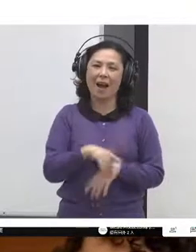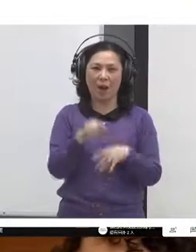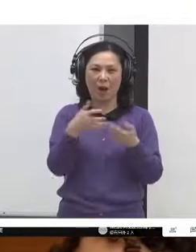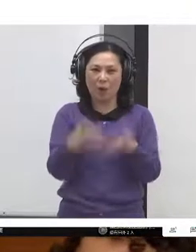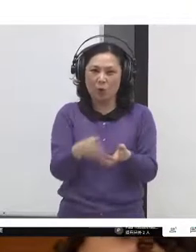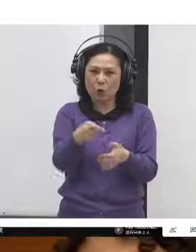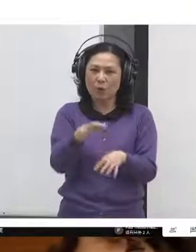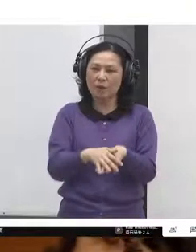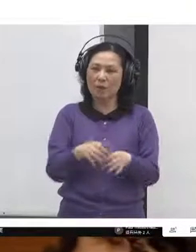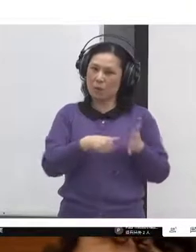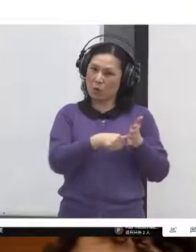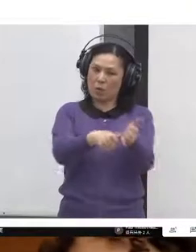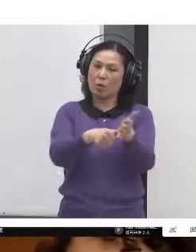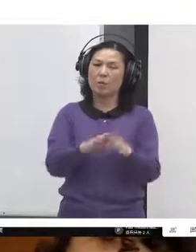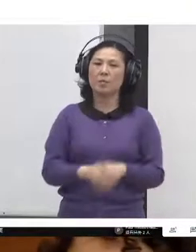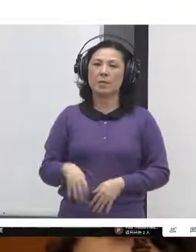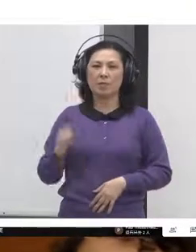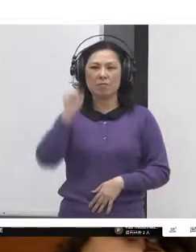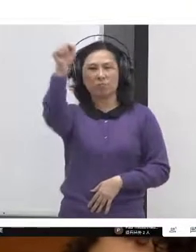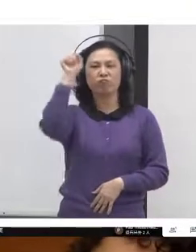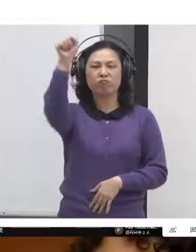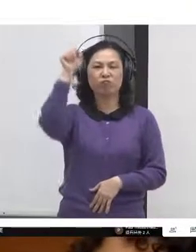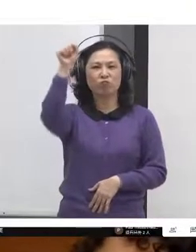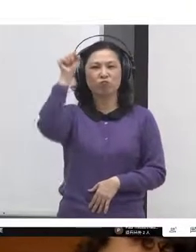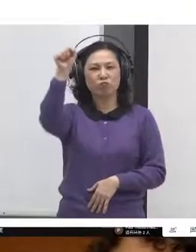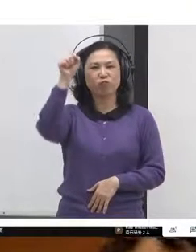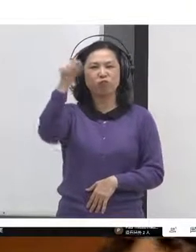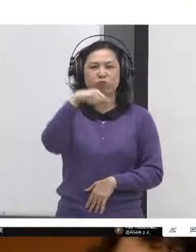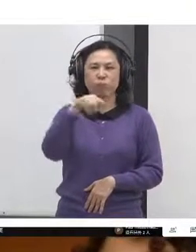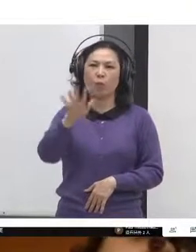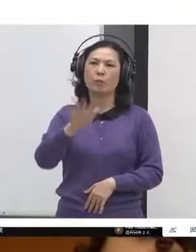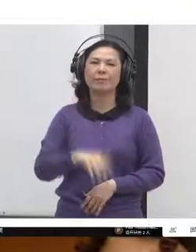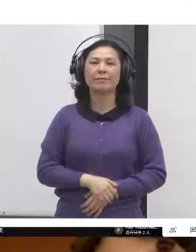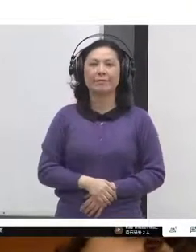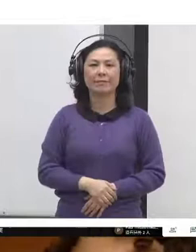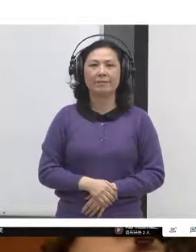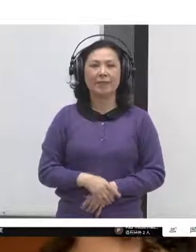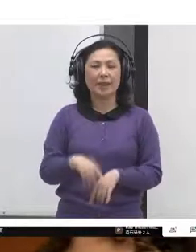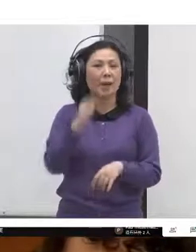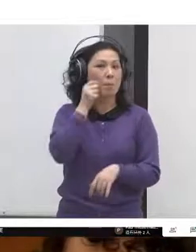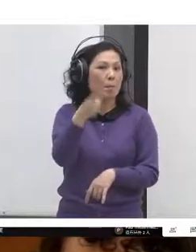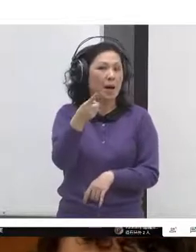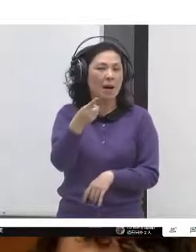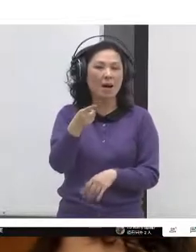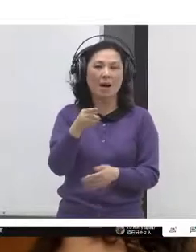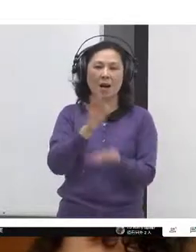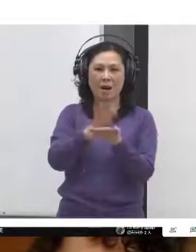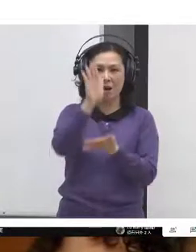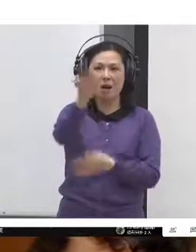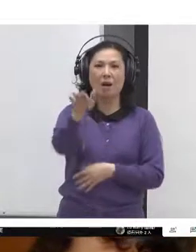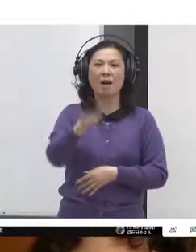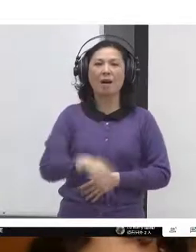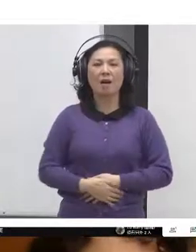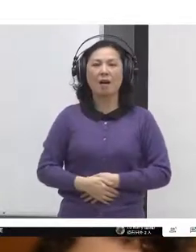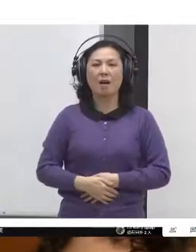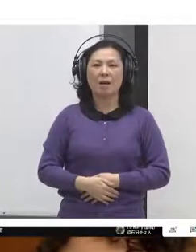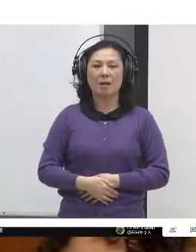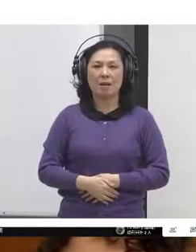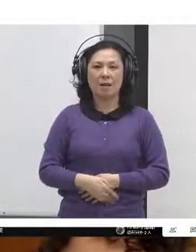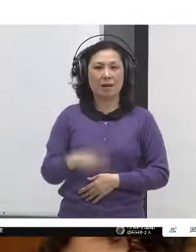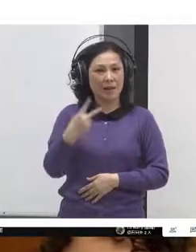a month and a half later, we erected a seawall around City Hall at the Brooklyn Bridge